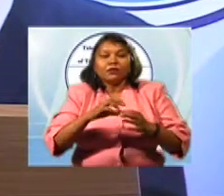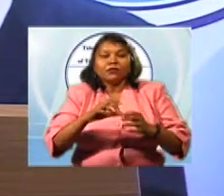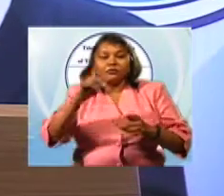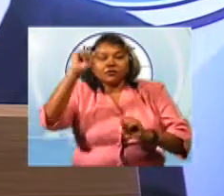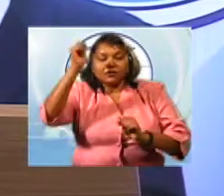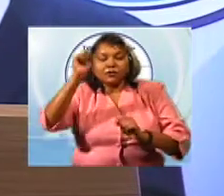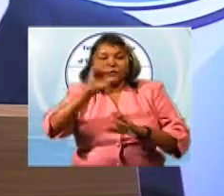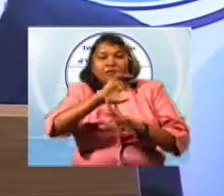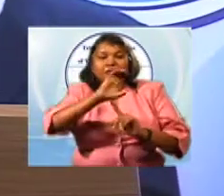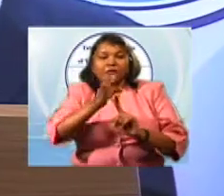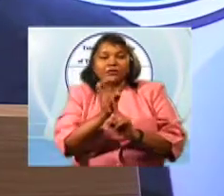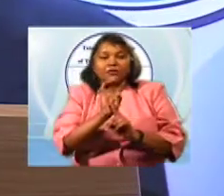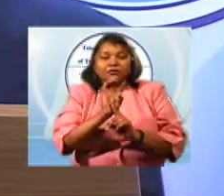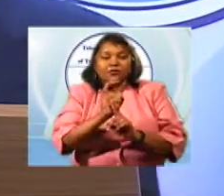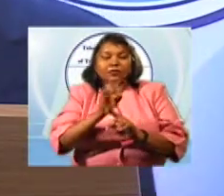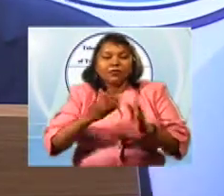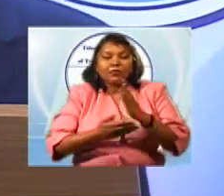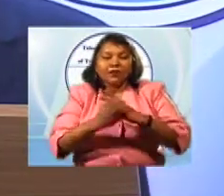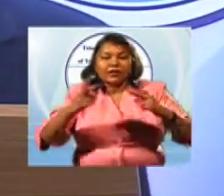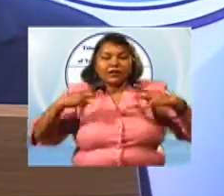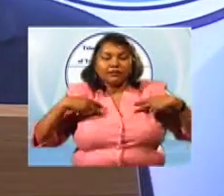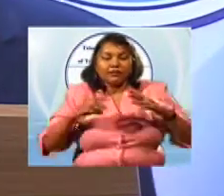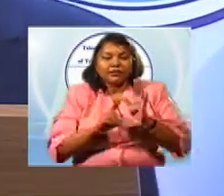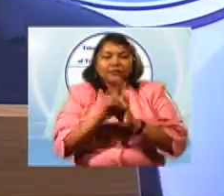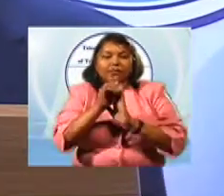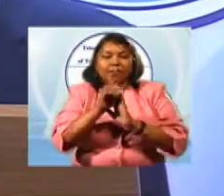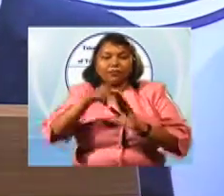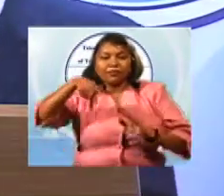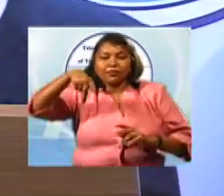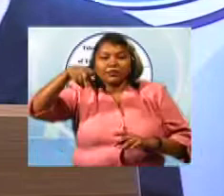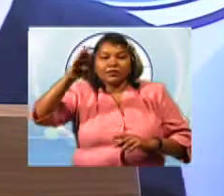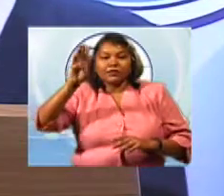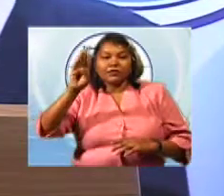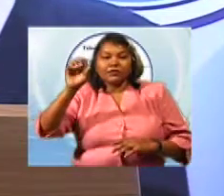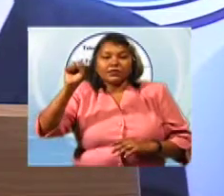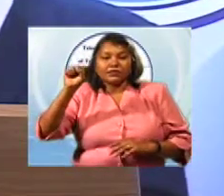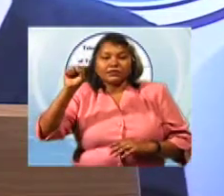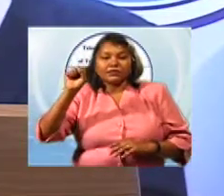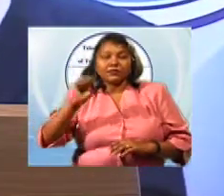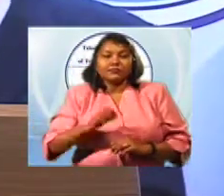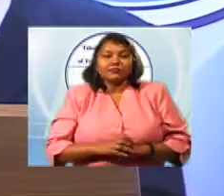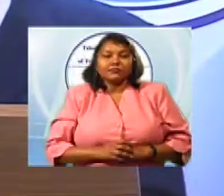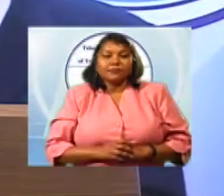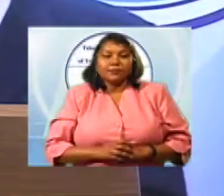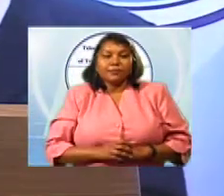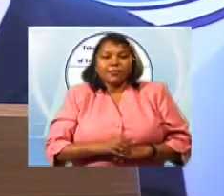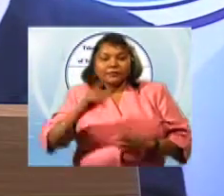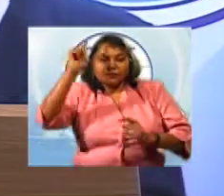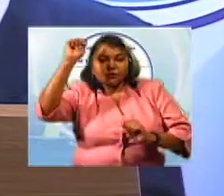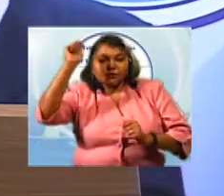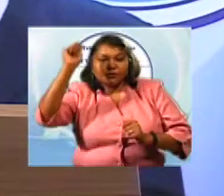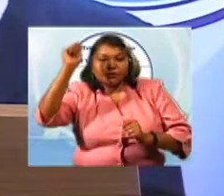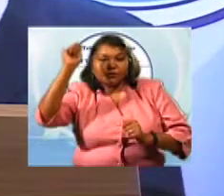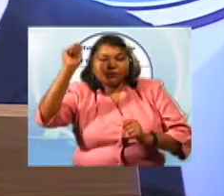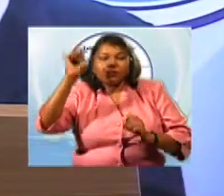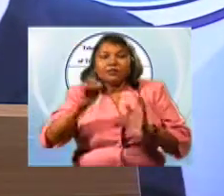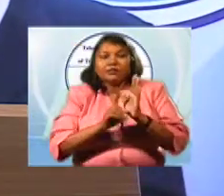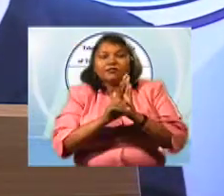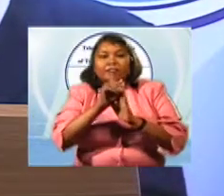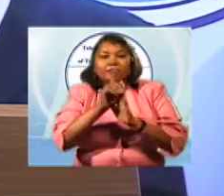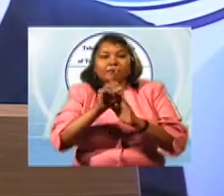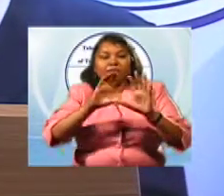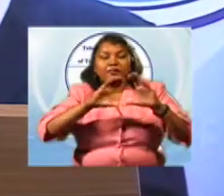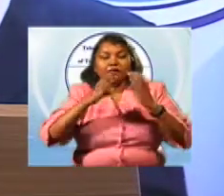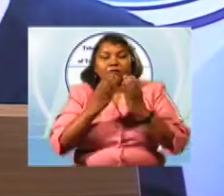development of a public broadcasting service. Trinidad and Tobago is a developing plural